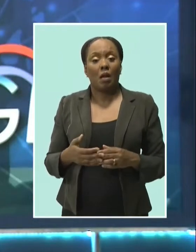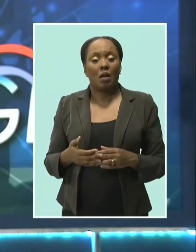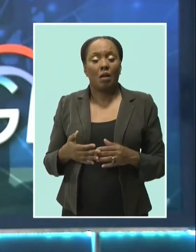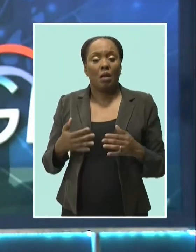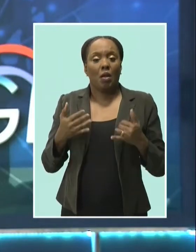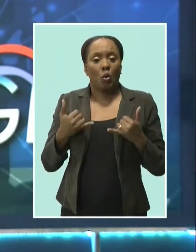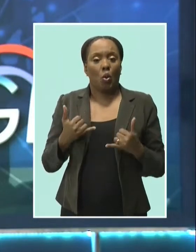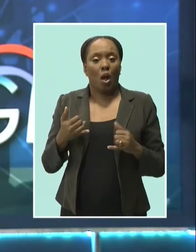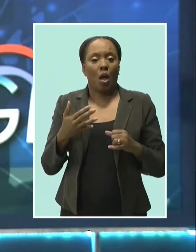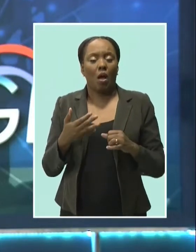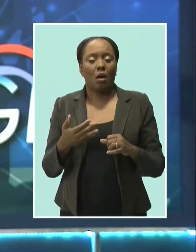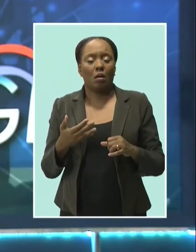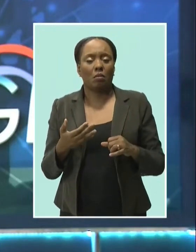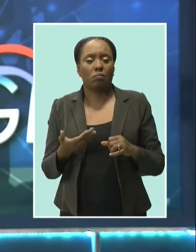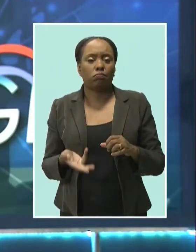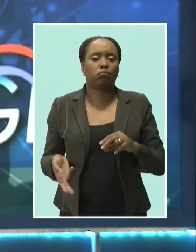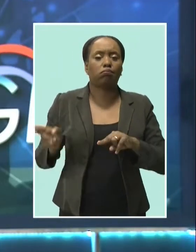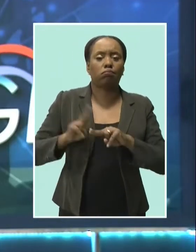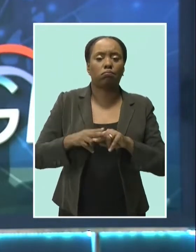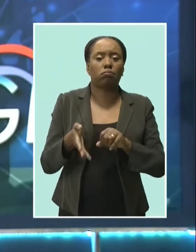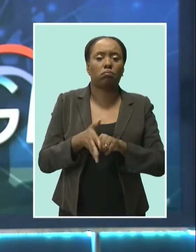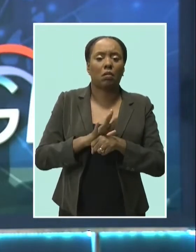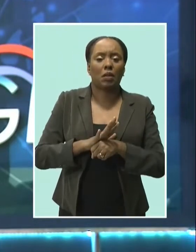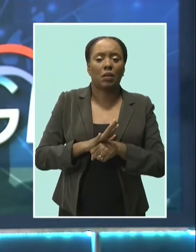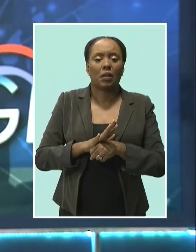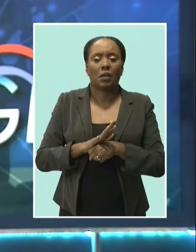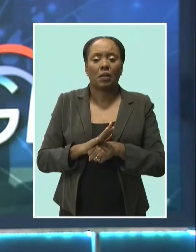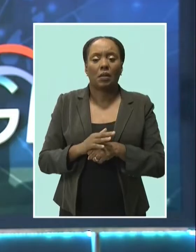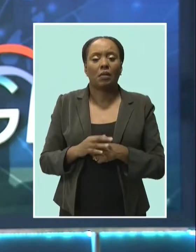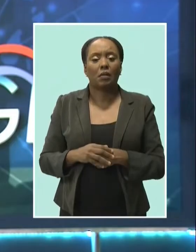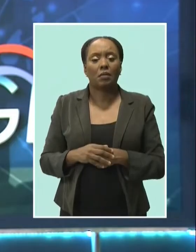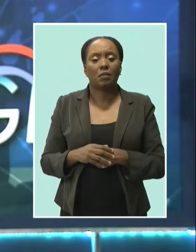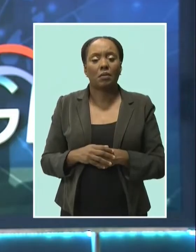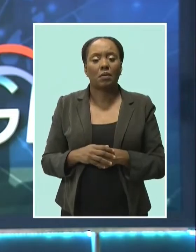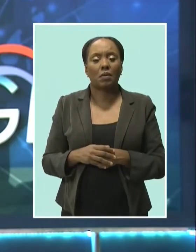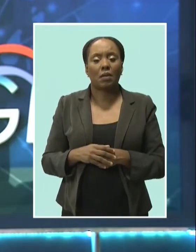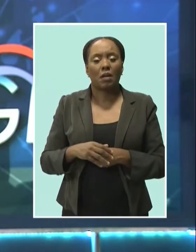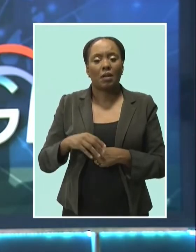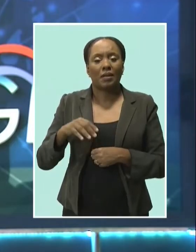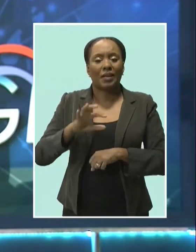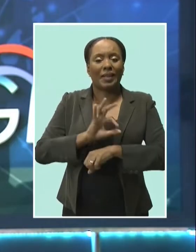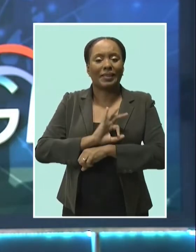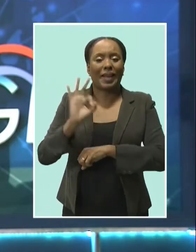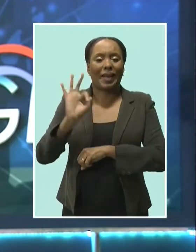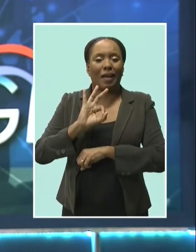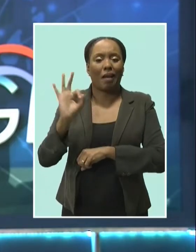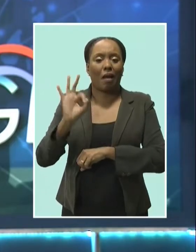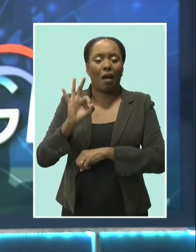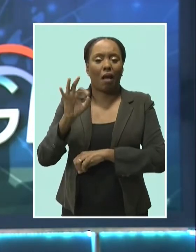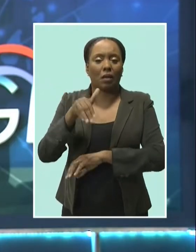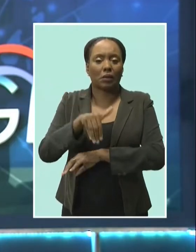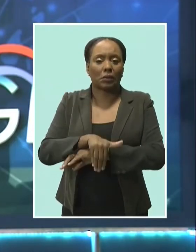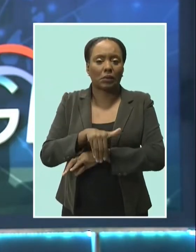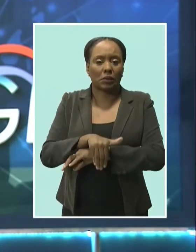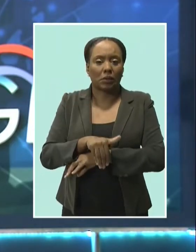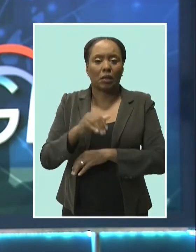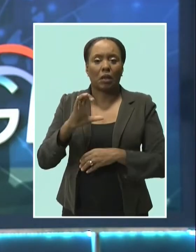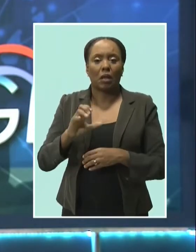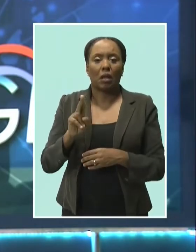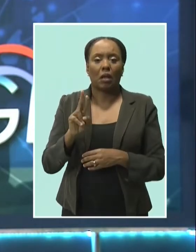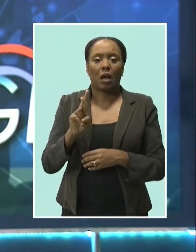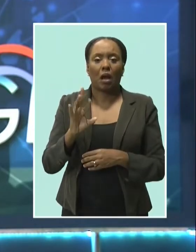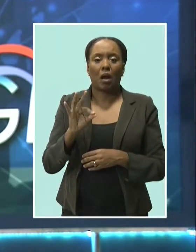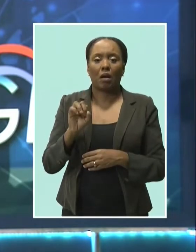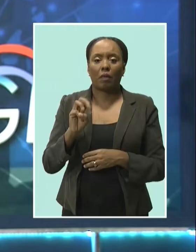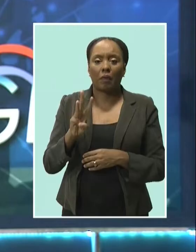Despite the current surge in COVID-19 cases, the 9 o'clock curfew and other restrictions, Barbados will still see a strong return of visitors